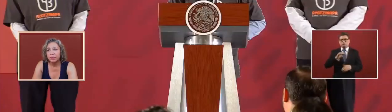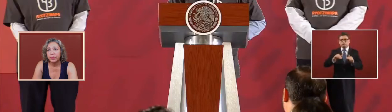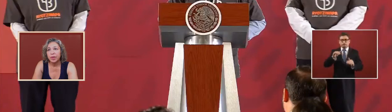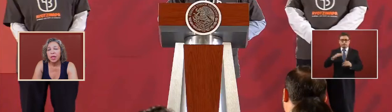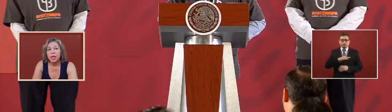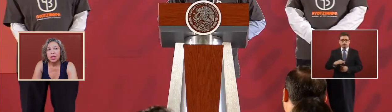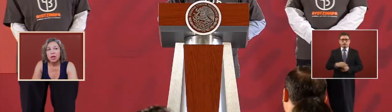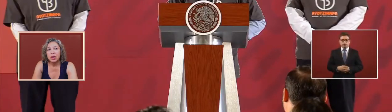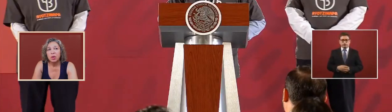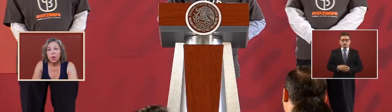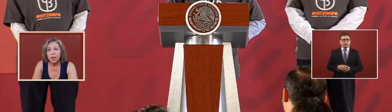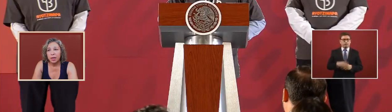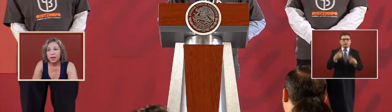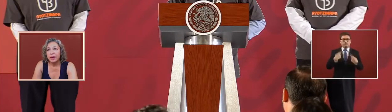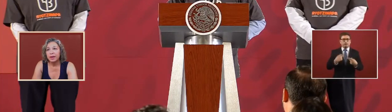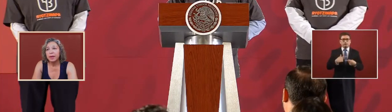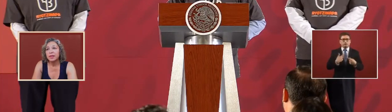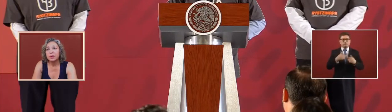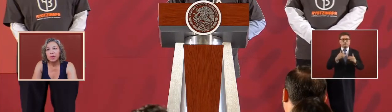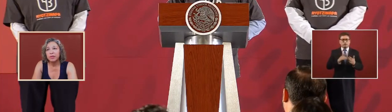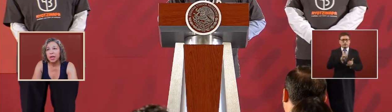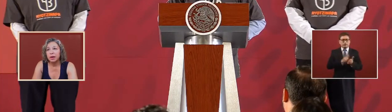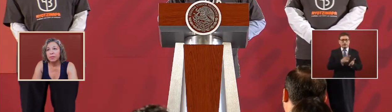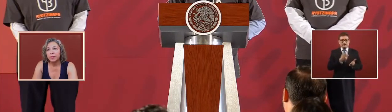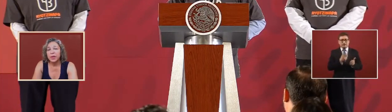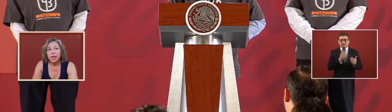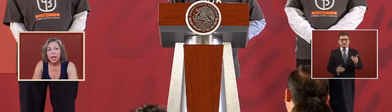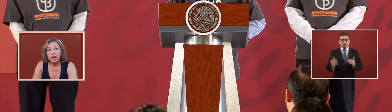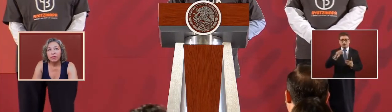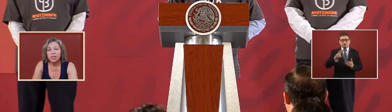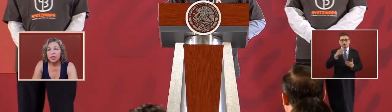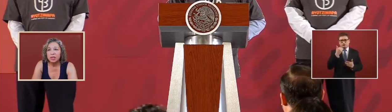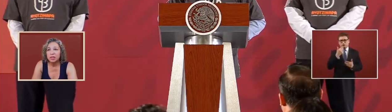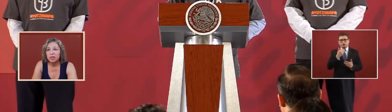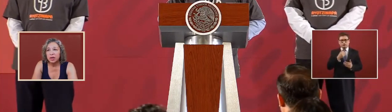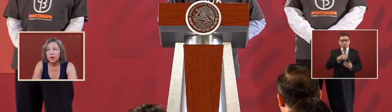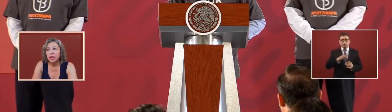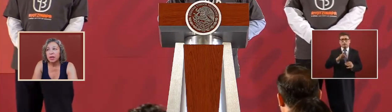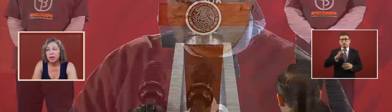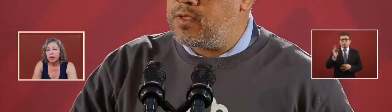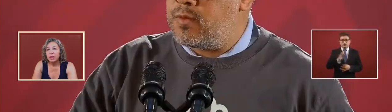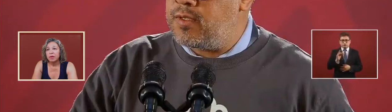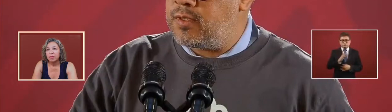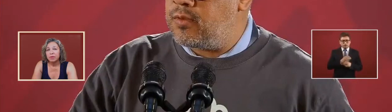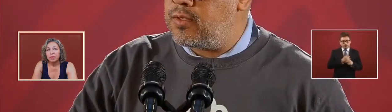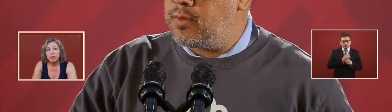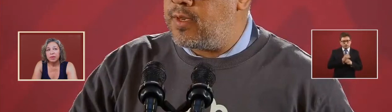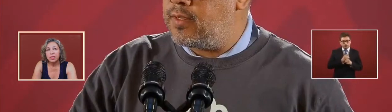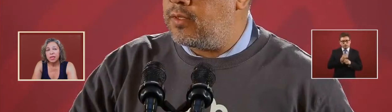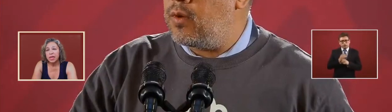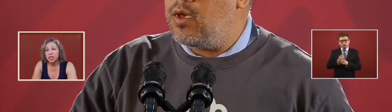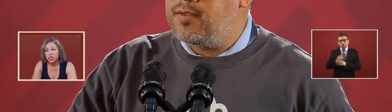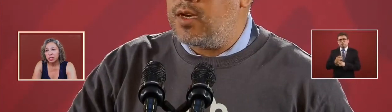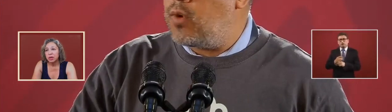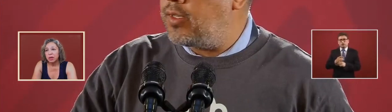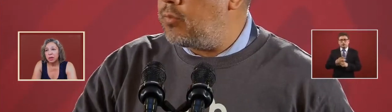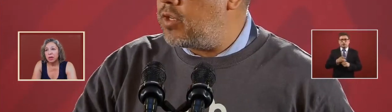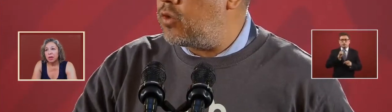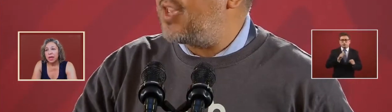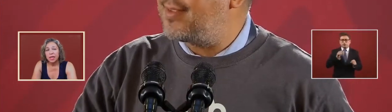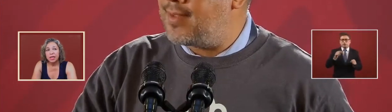that time no one is above the law and if it's necessary from the investigation